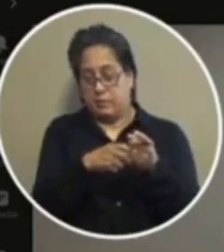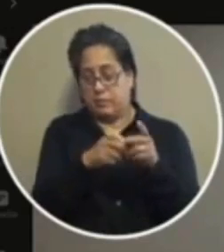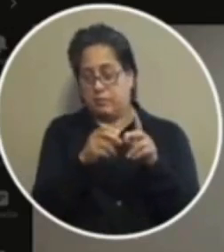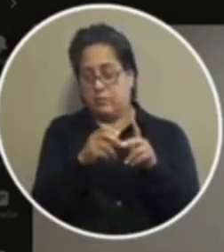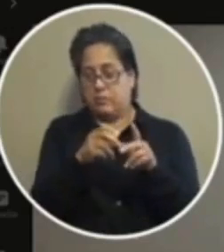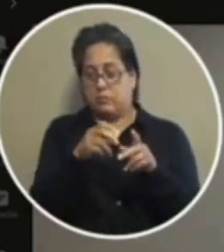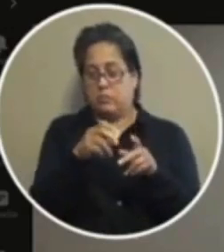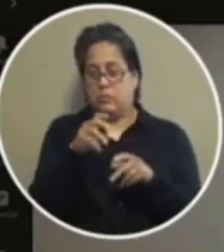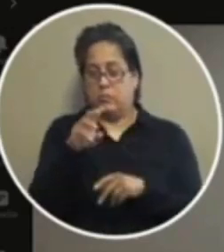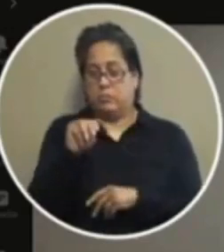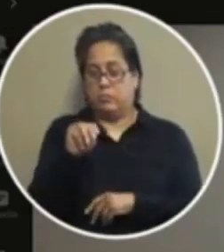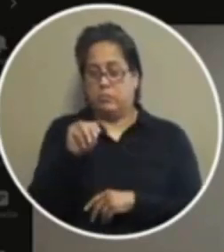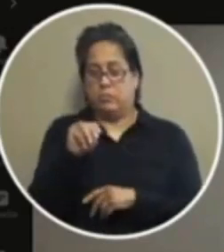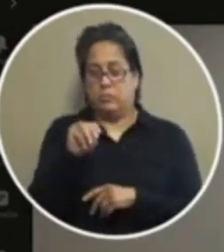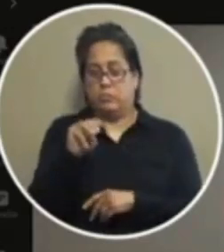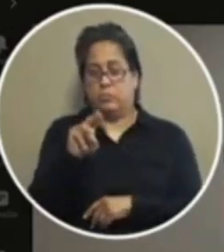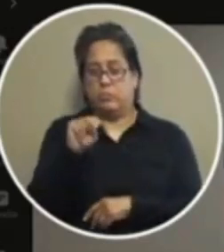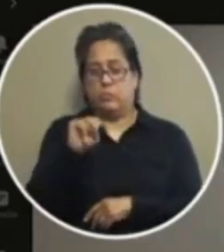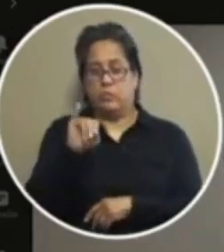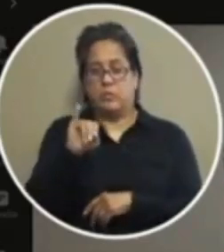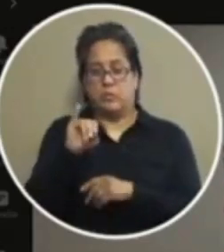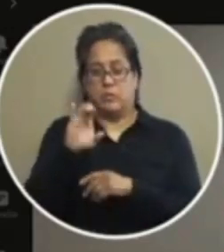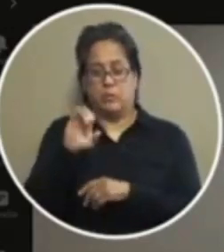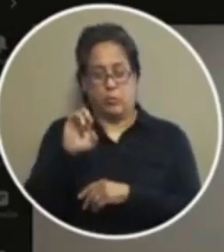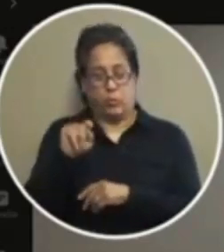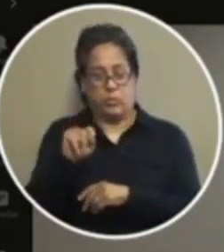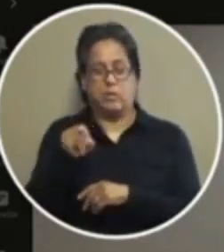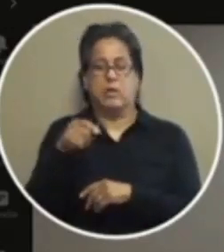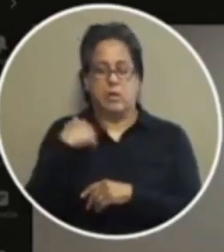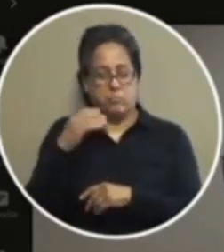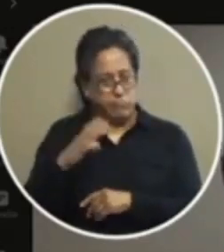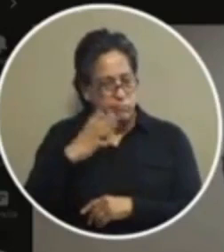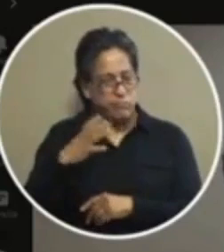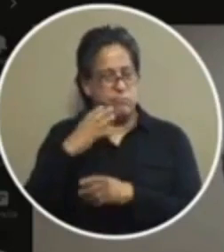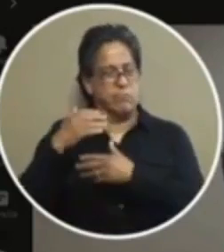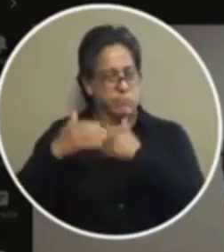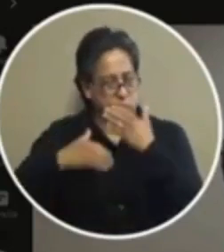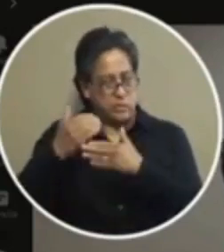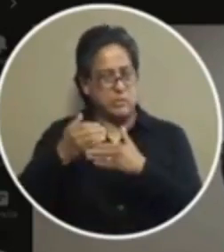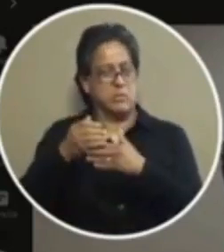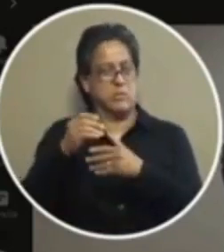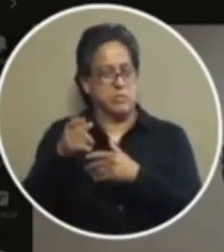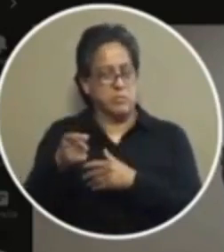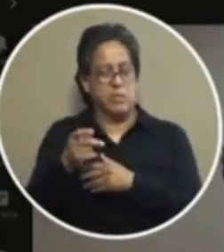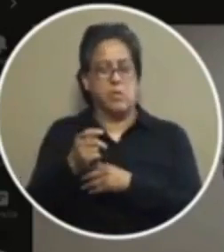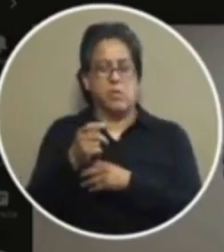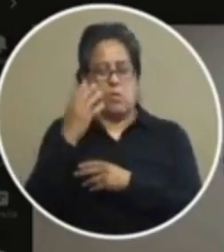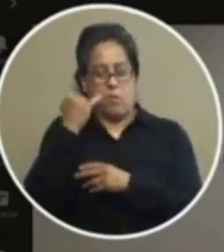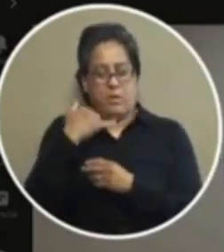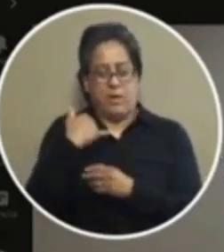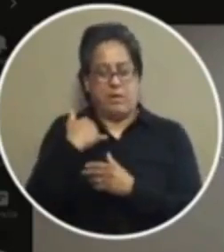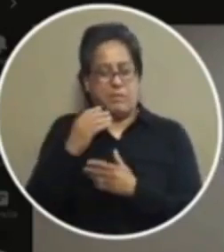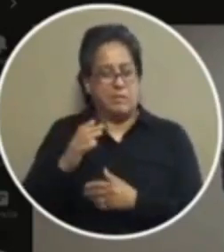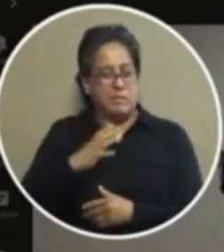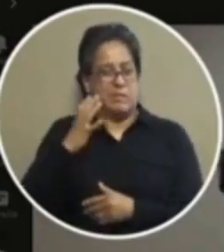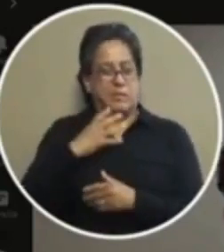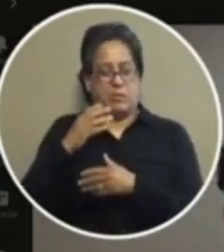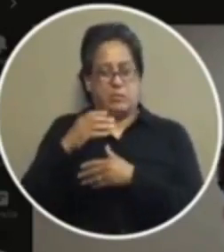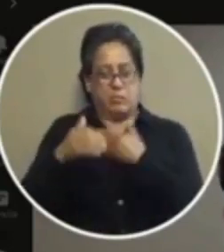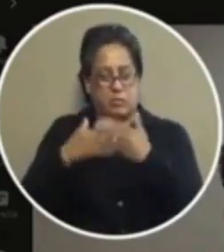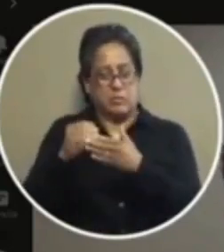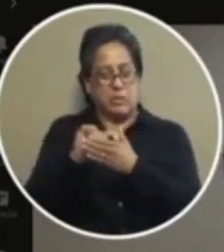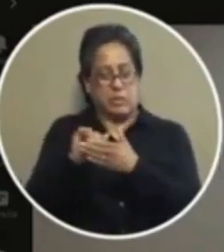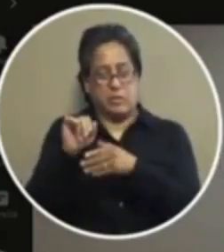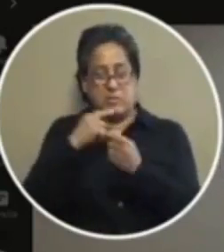municipal courts and you have a process and you have a very elaborate process and one of the reasons you have such an elaborate process that works for you